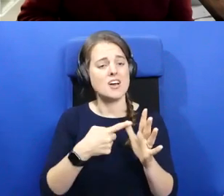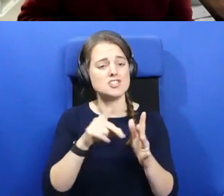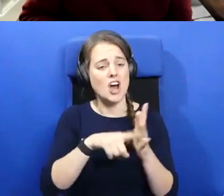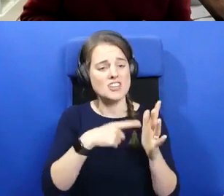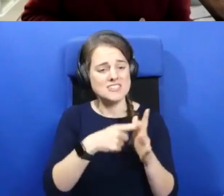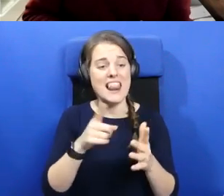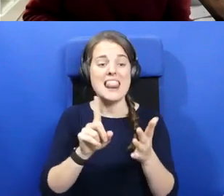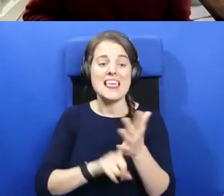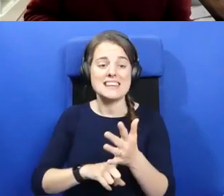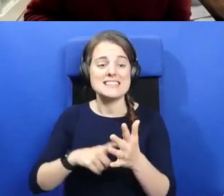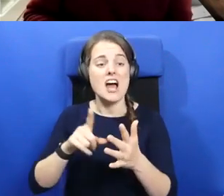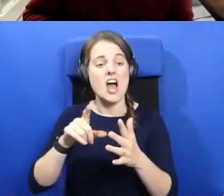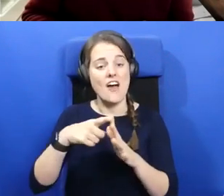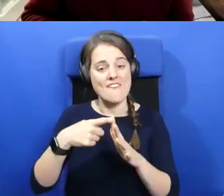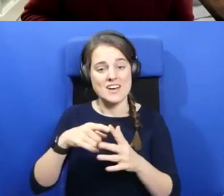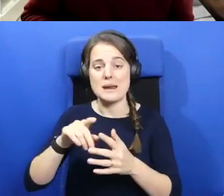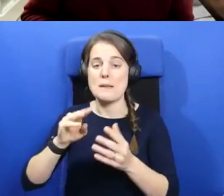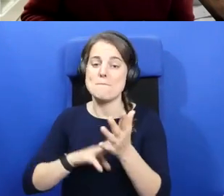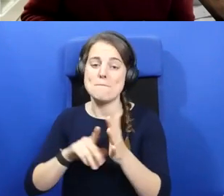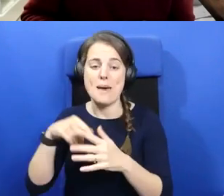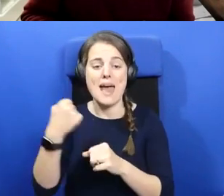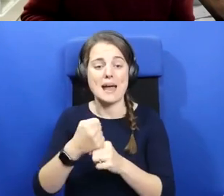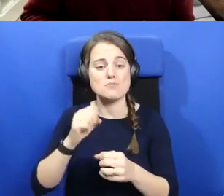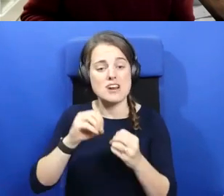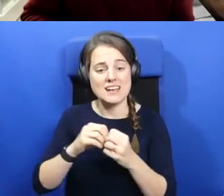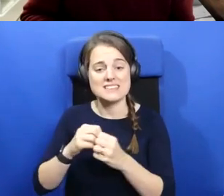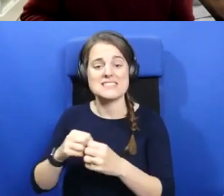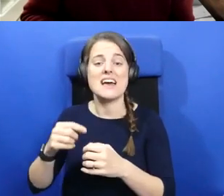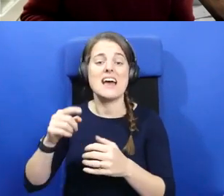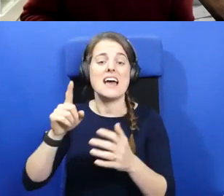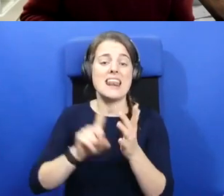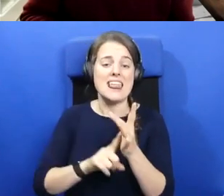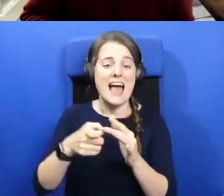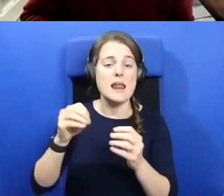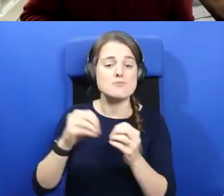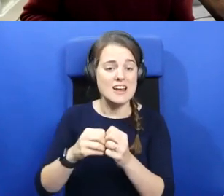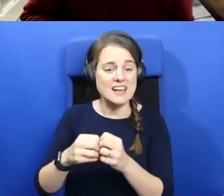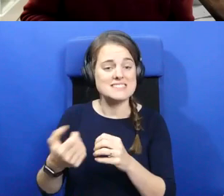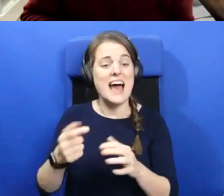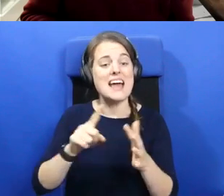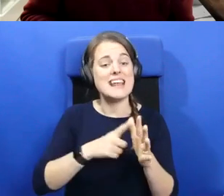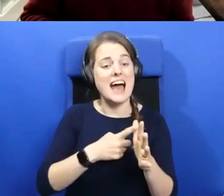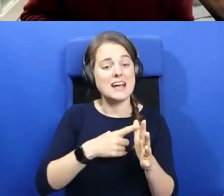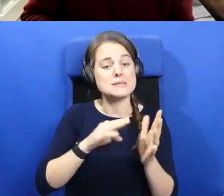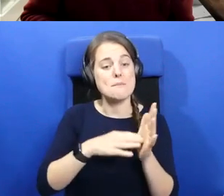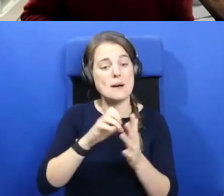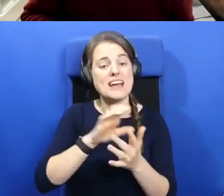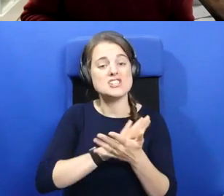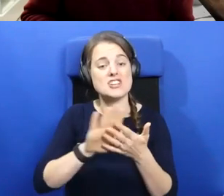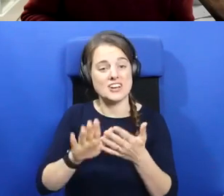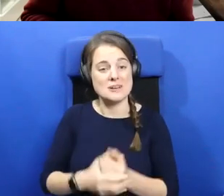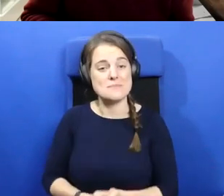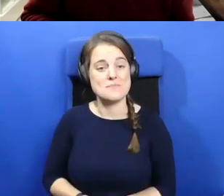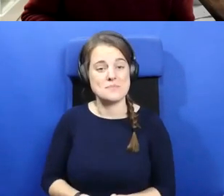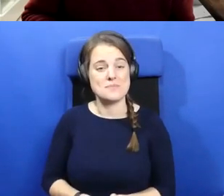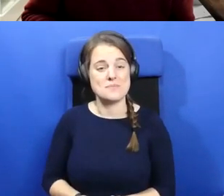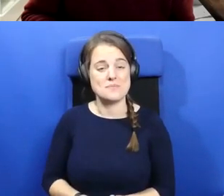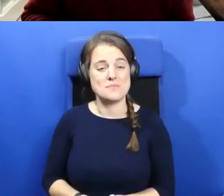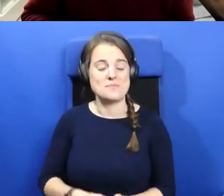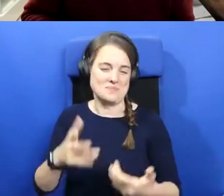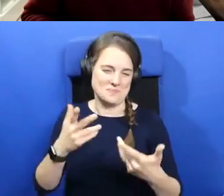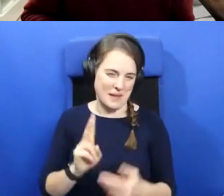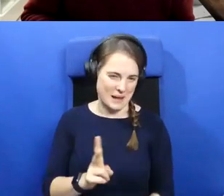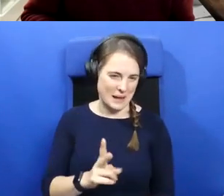Leanne Briggs, Meg Bateman, and Angus McKinnogh. Thank you very for joining us today